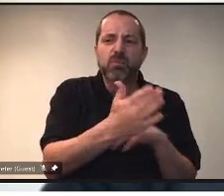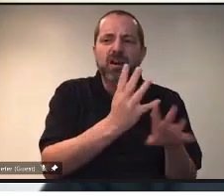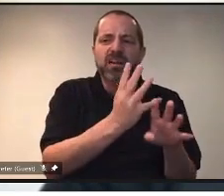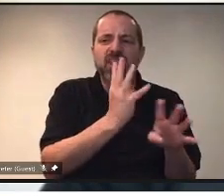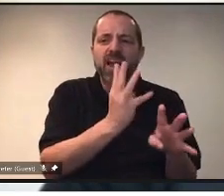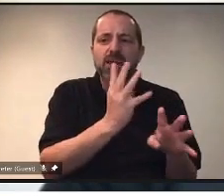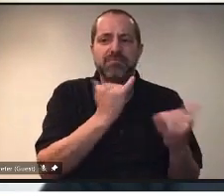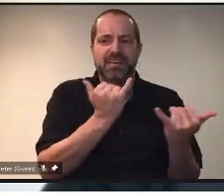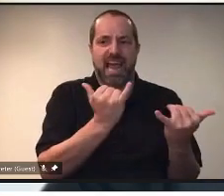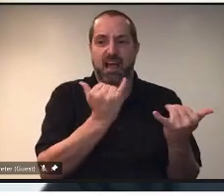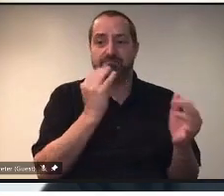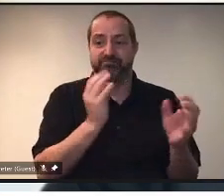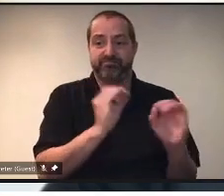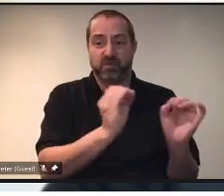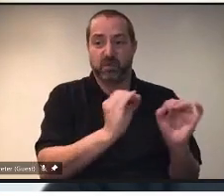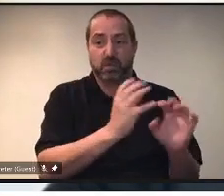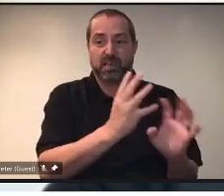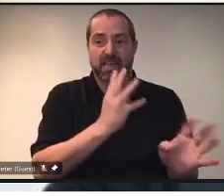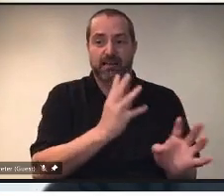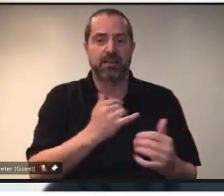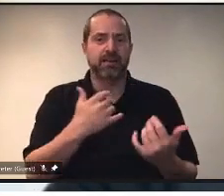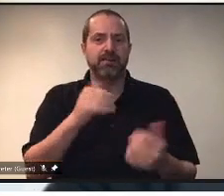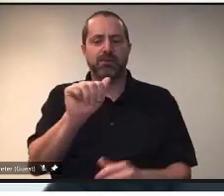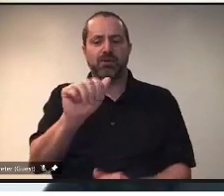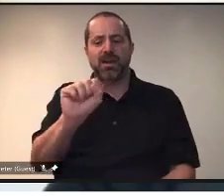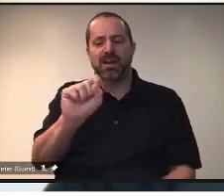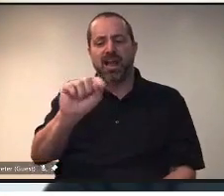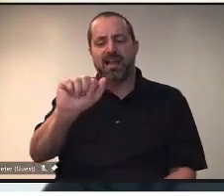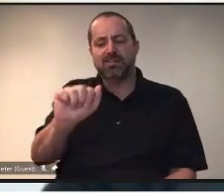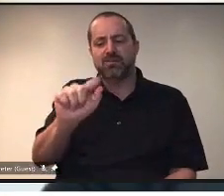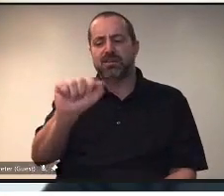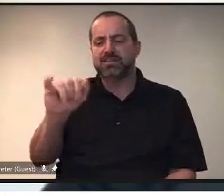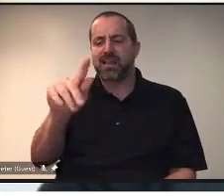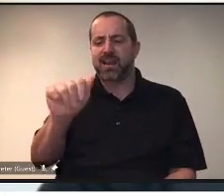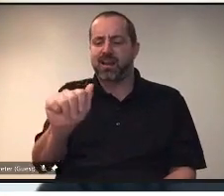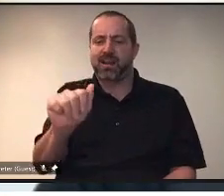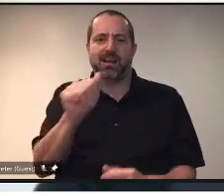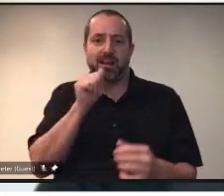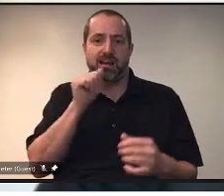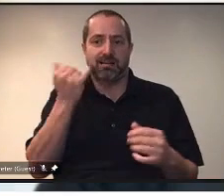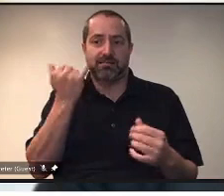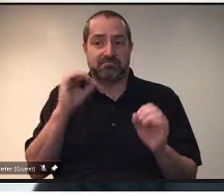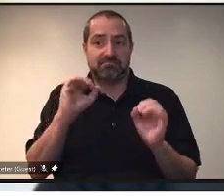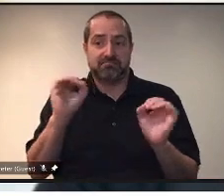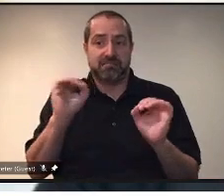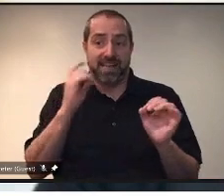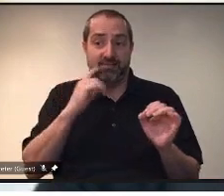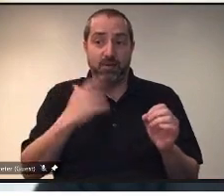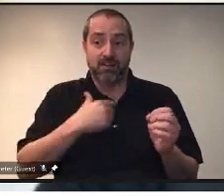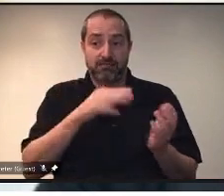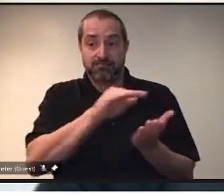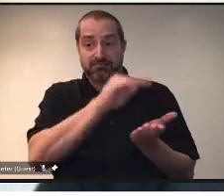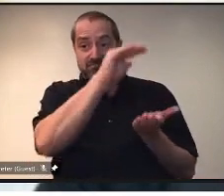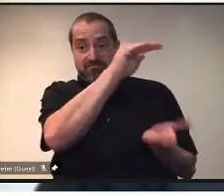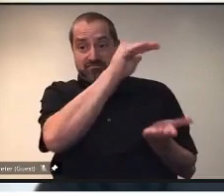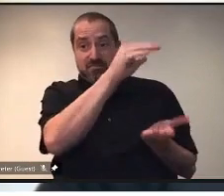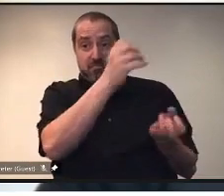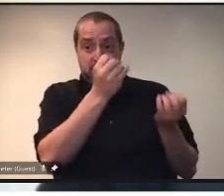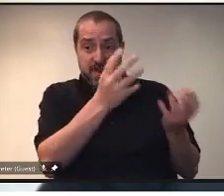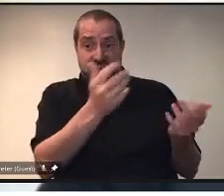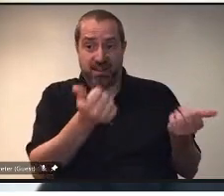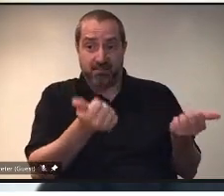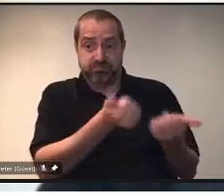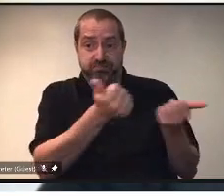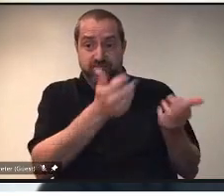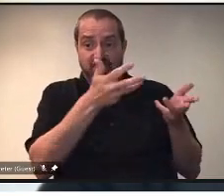have we seen on AstraZeneca and what happens if you end up with a bunch of it left over? Well, don't think that we're going to have any left over